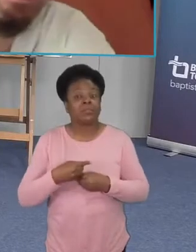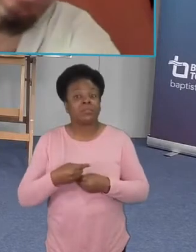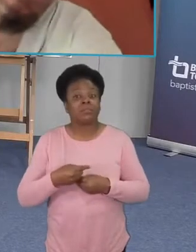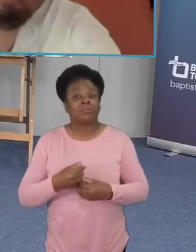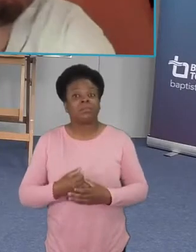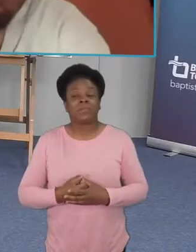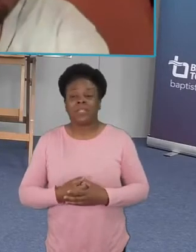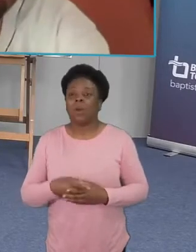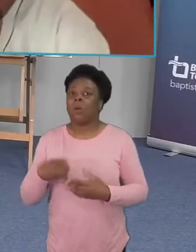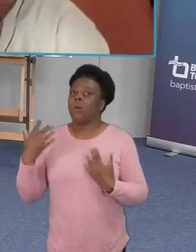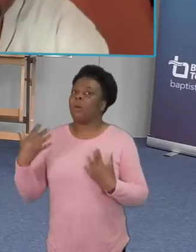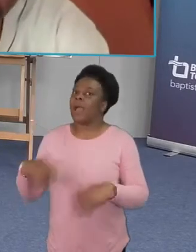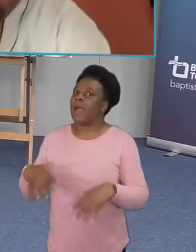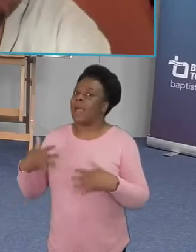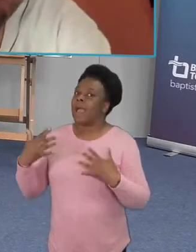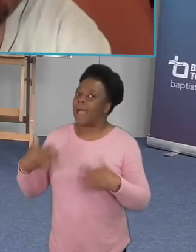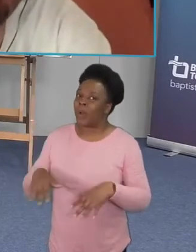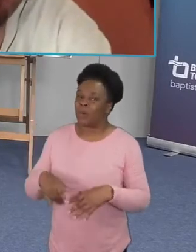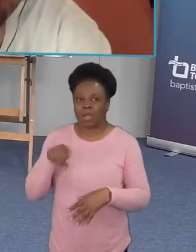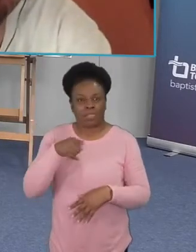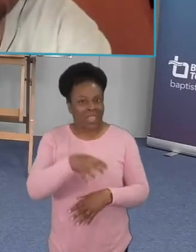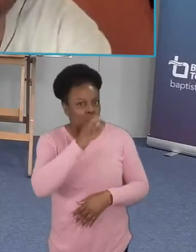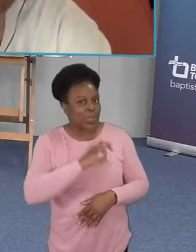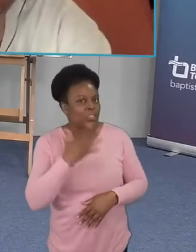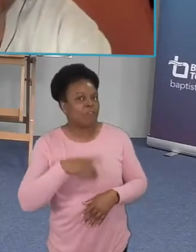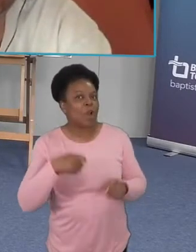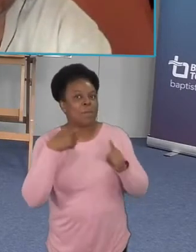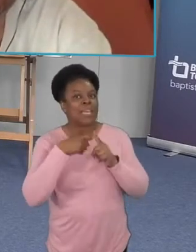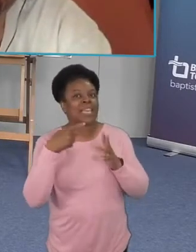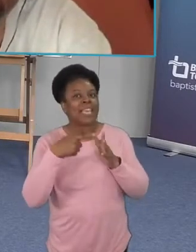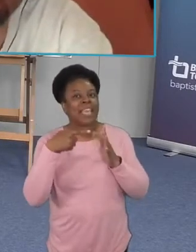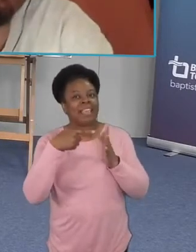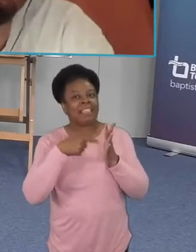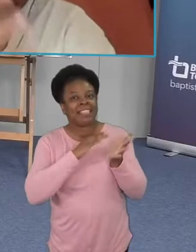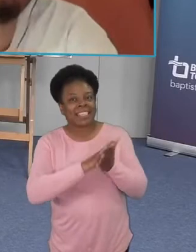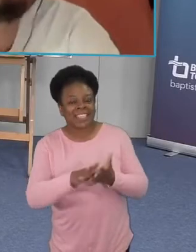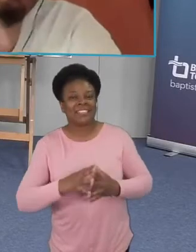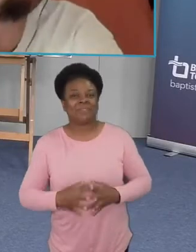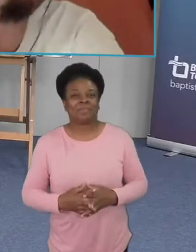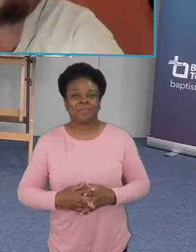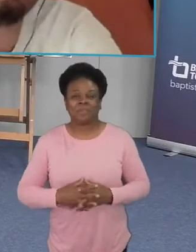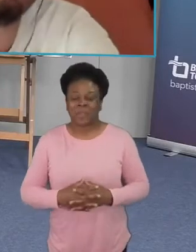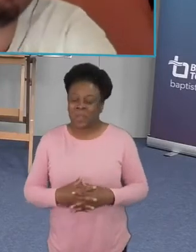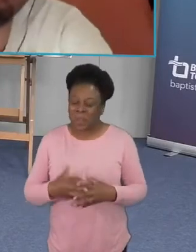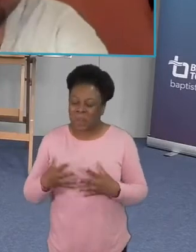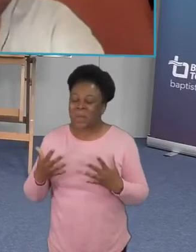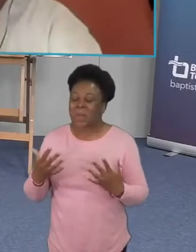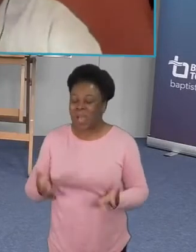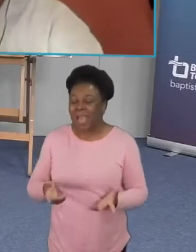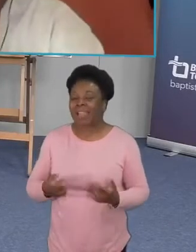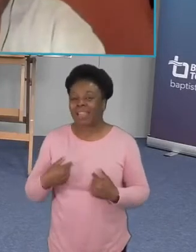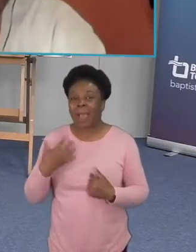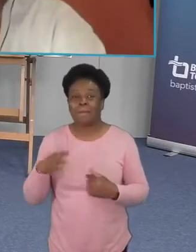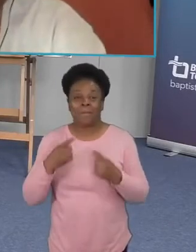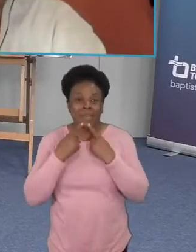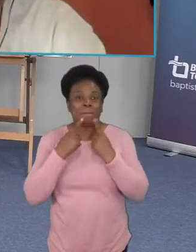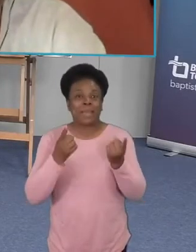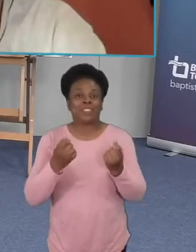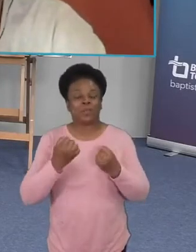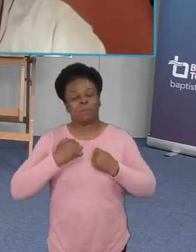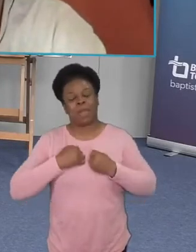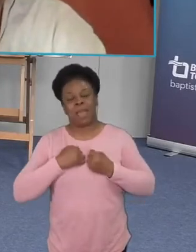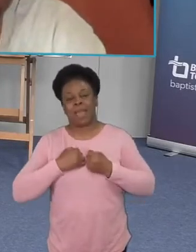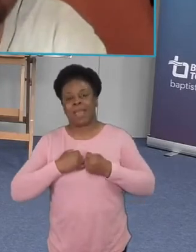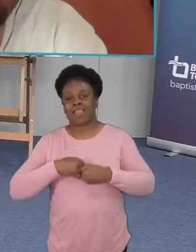yeah well i will say this that i you know i i i did mention that my family you know my grandparents were